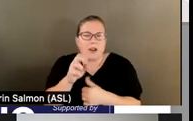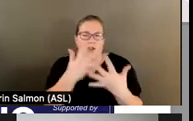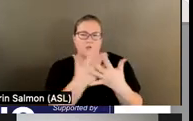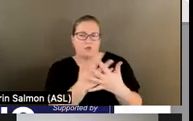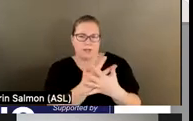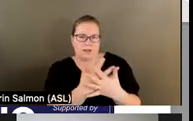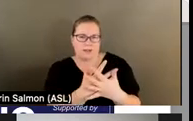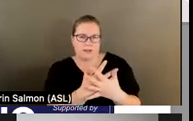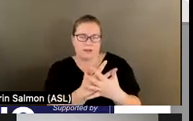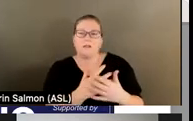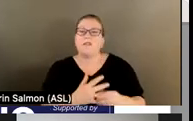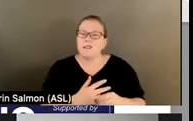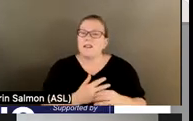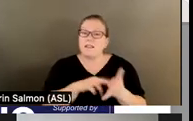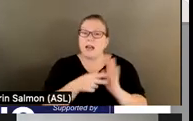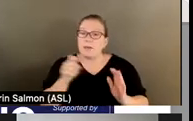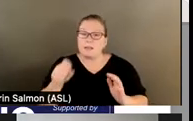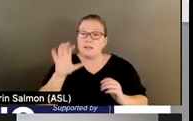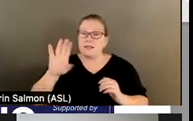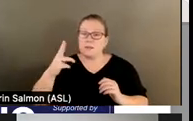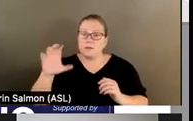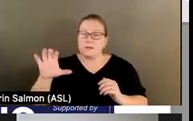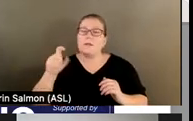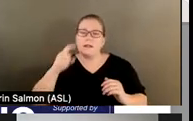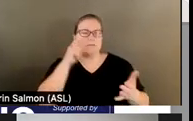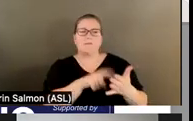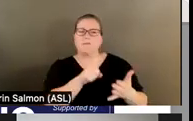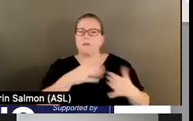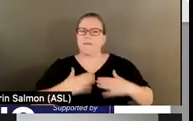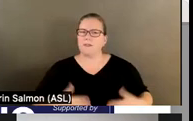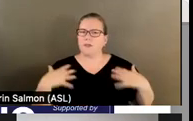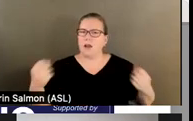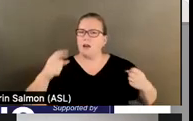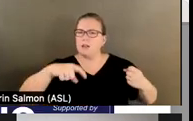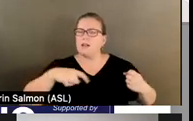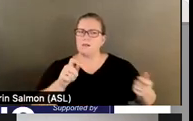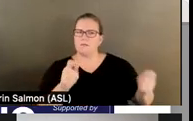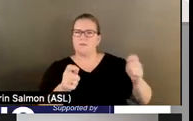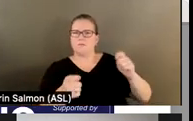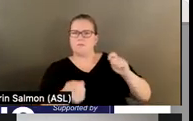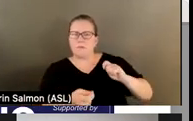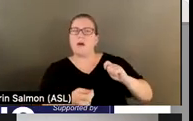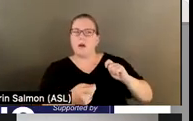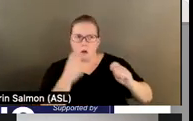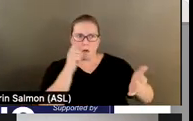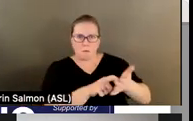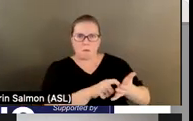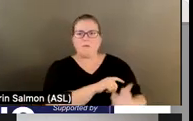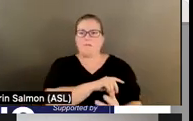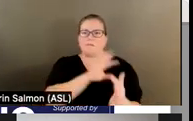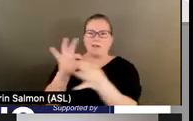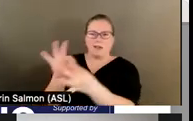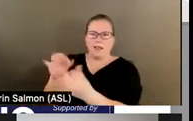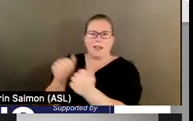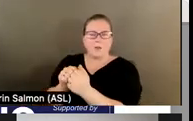identify physical health needs or changes in physical health needs, connect an individual with appropriate physical health care, follow